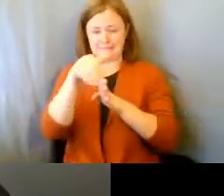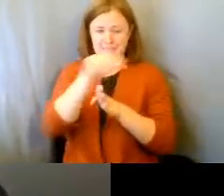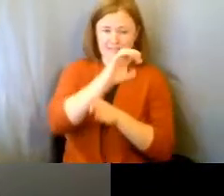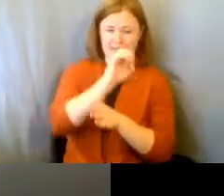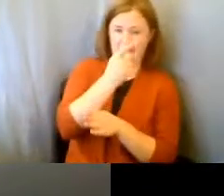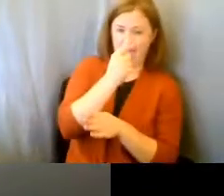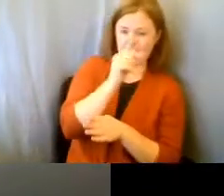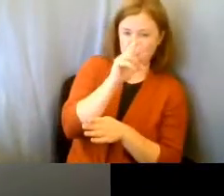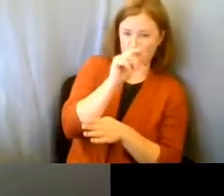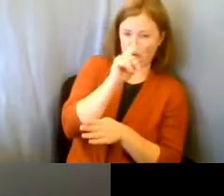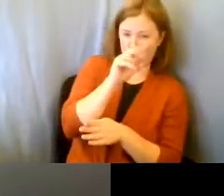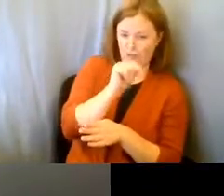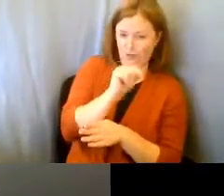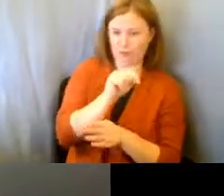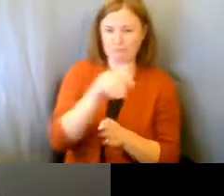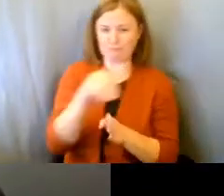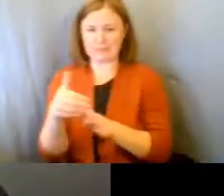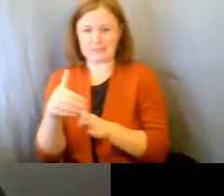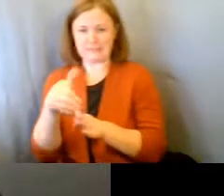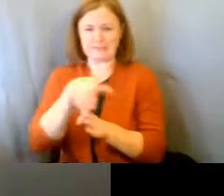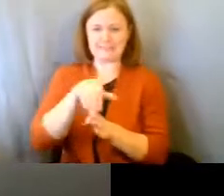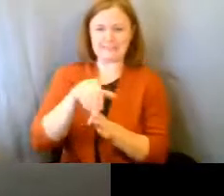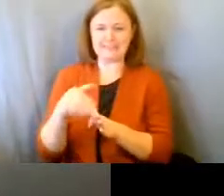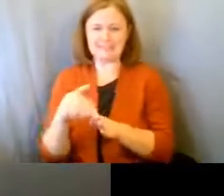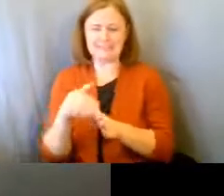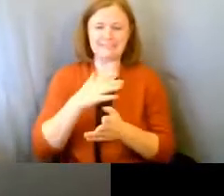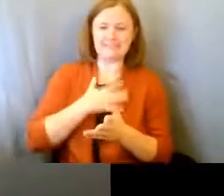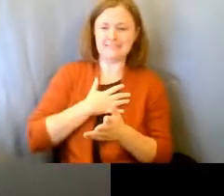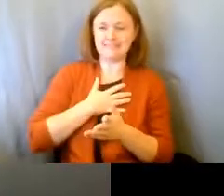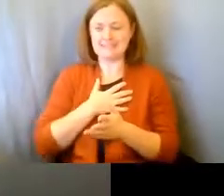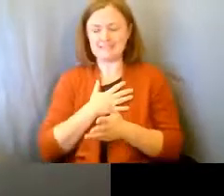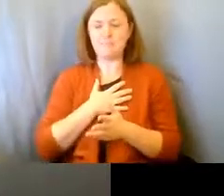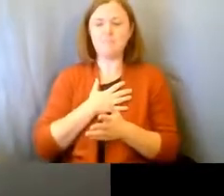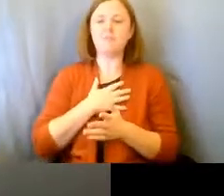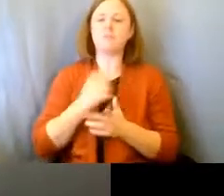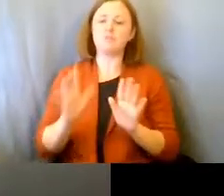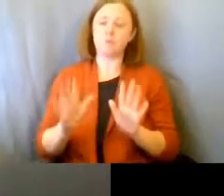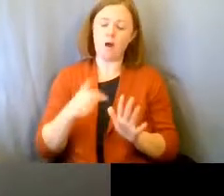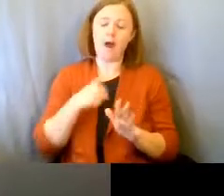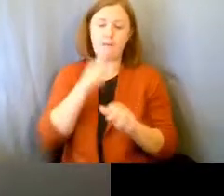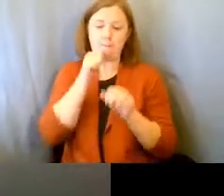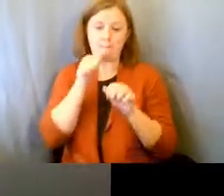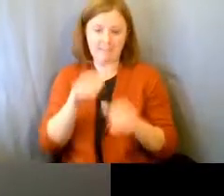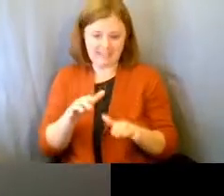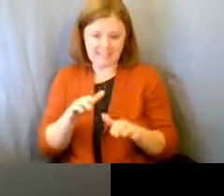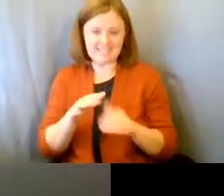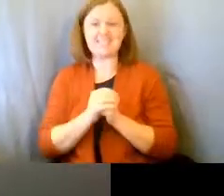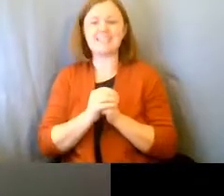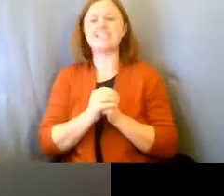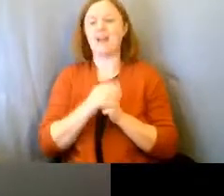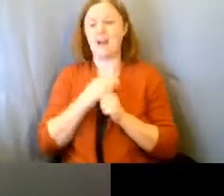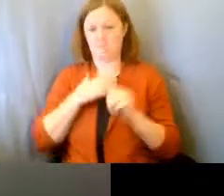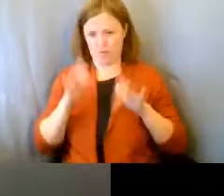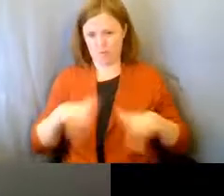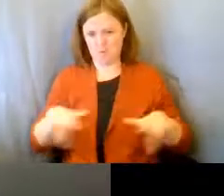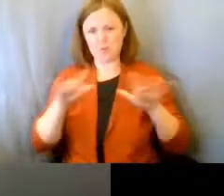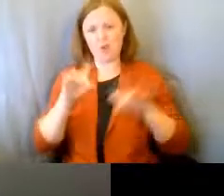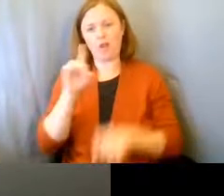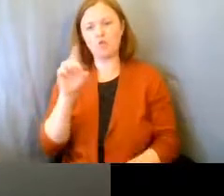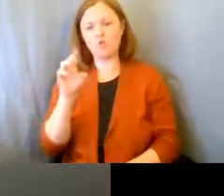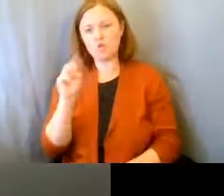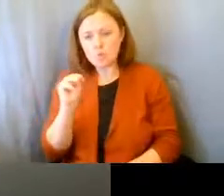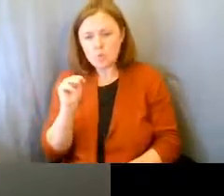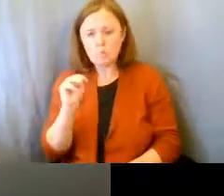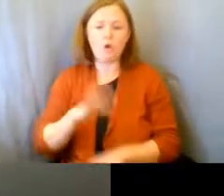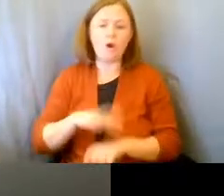And I have the blessing of being able to be on the computer, on Zoom, or